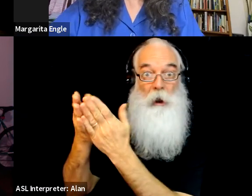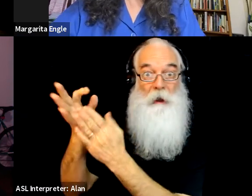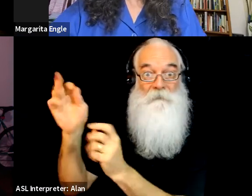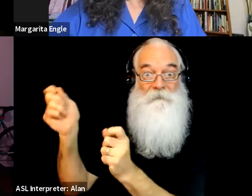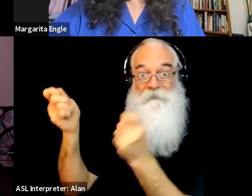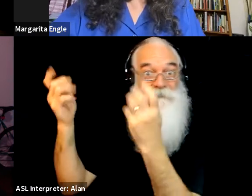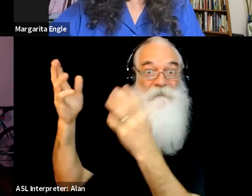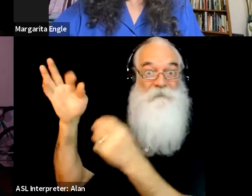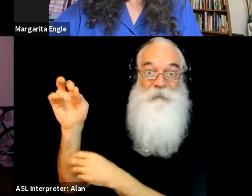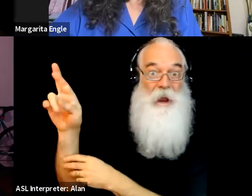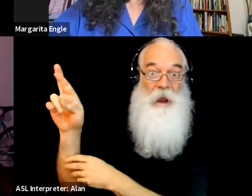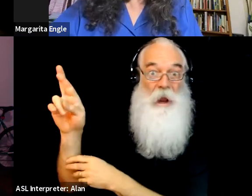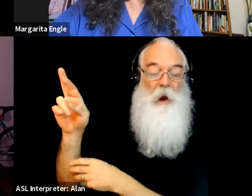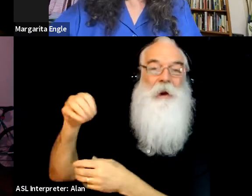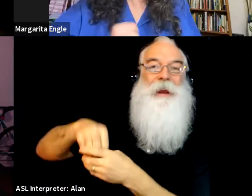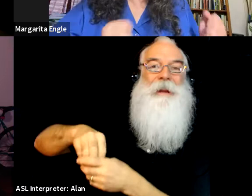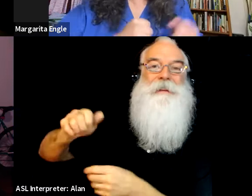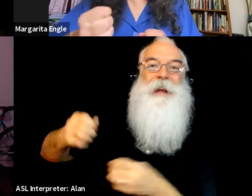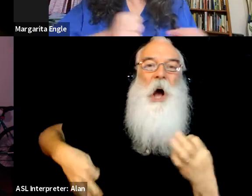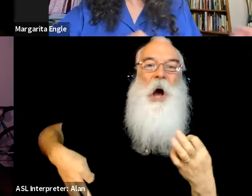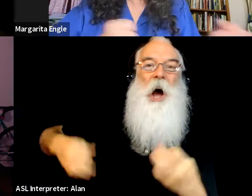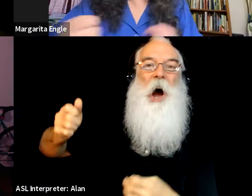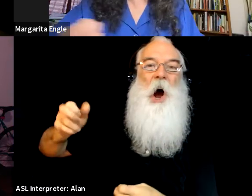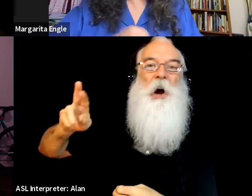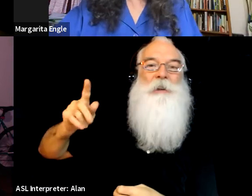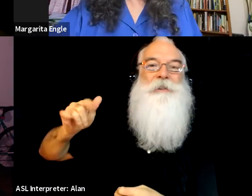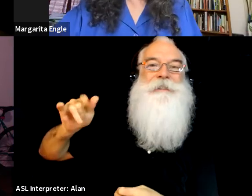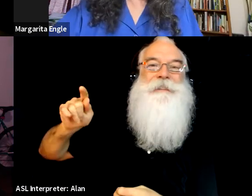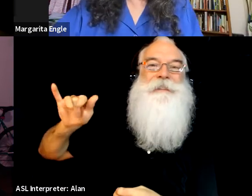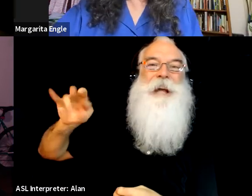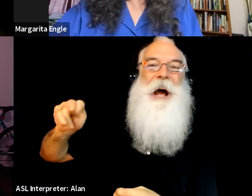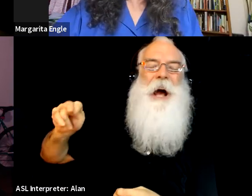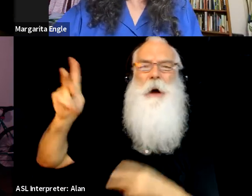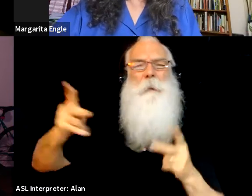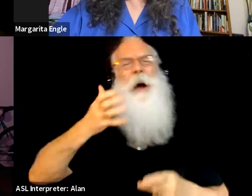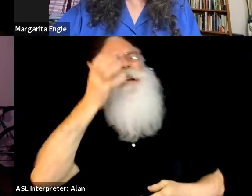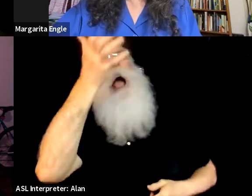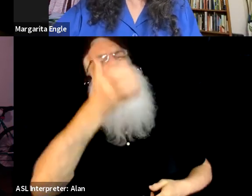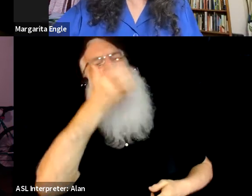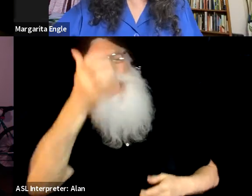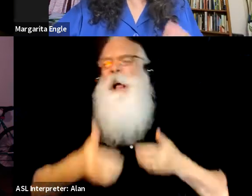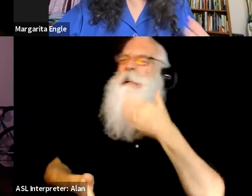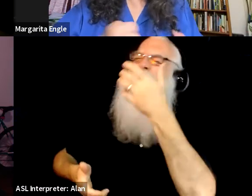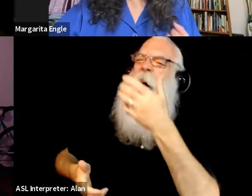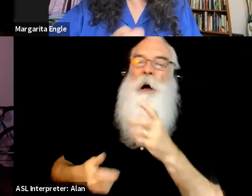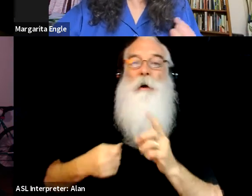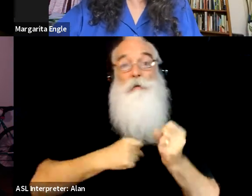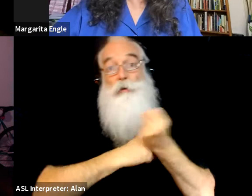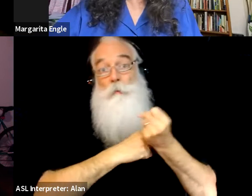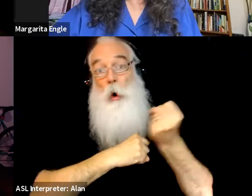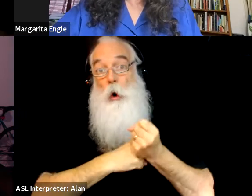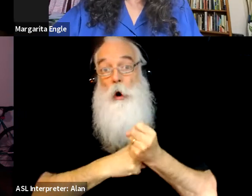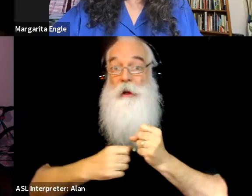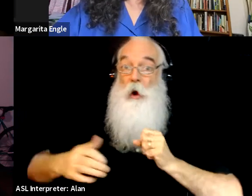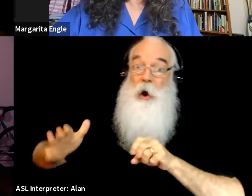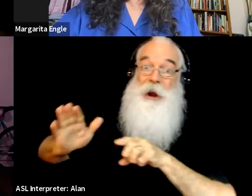people would just yell over my head at each other, pro and, and anti-communist. And they wouldn't see what I